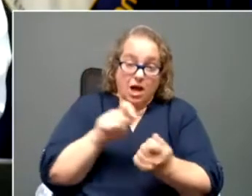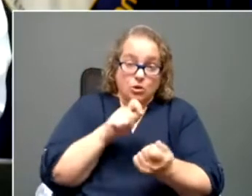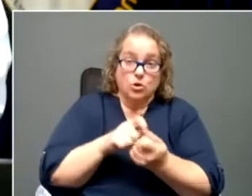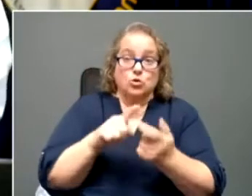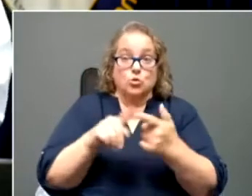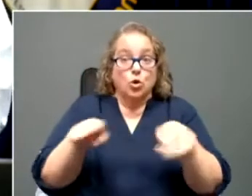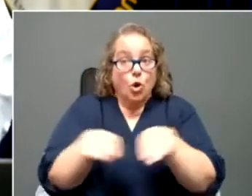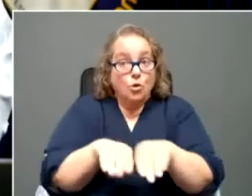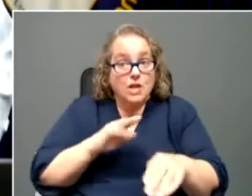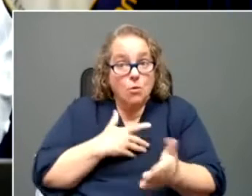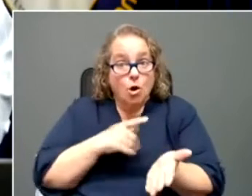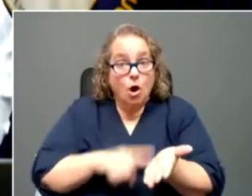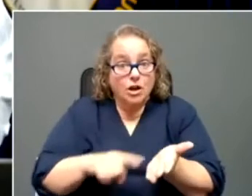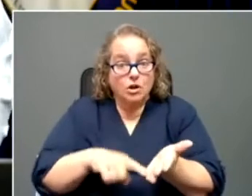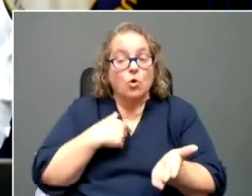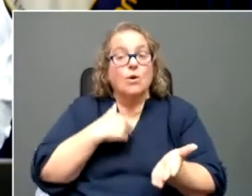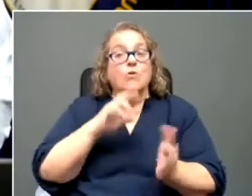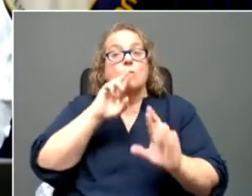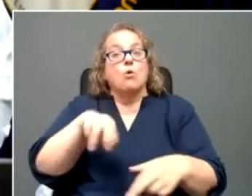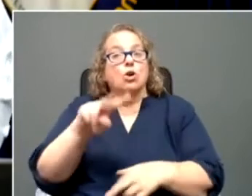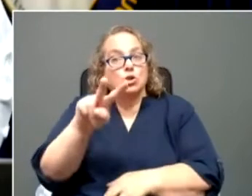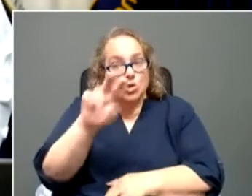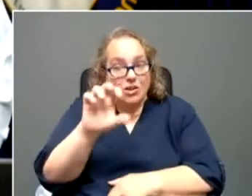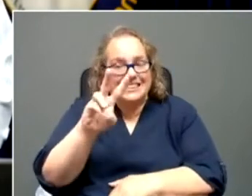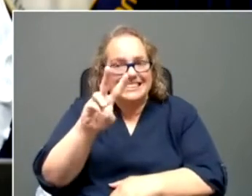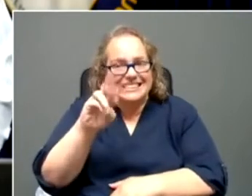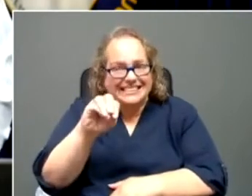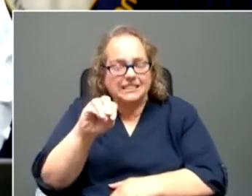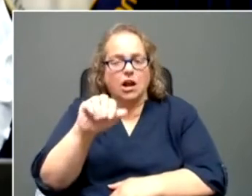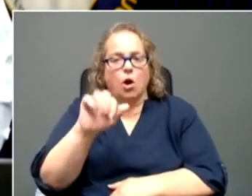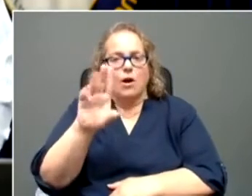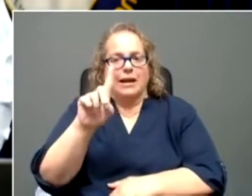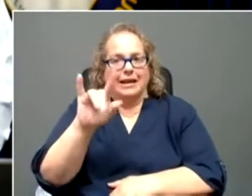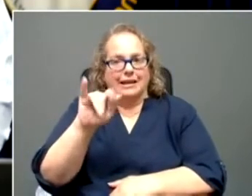we're reporting 260 audit deaths.